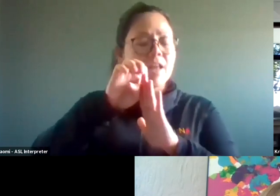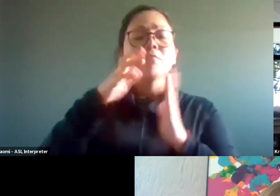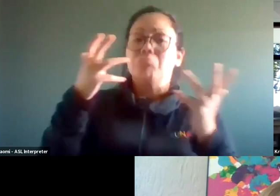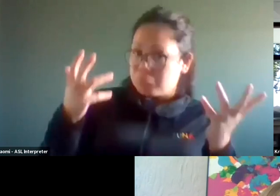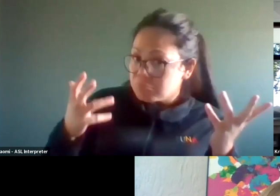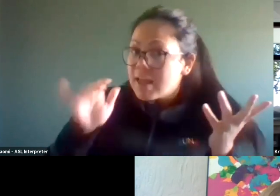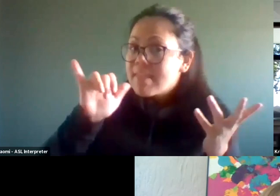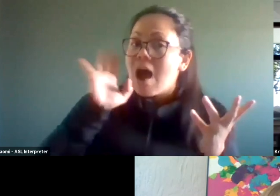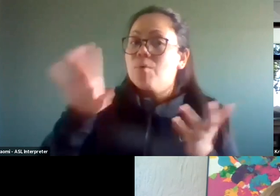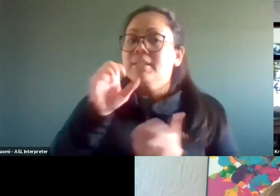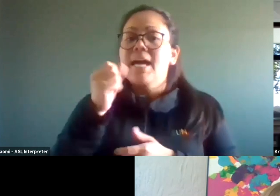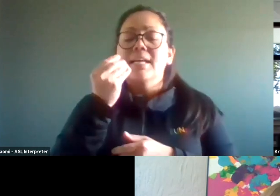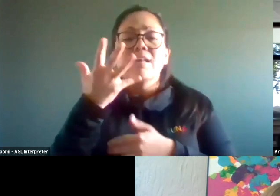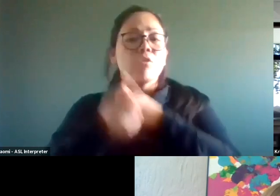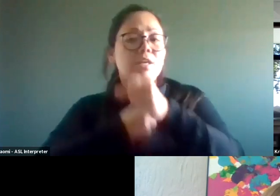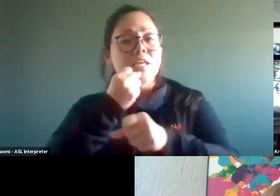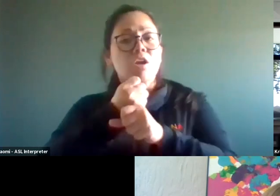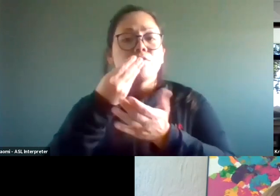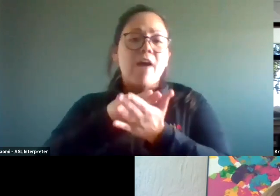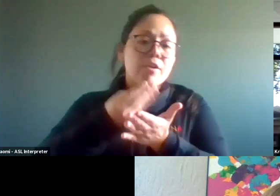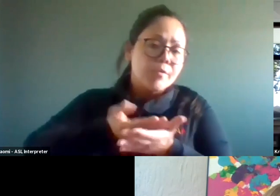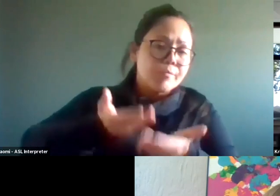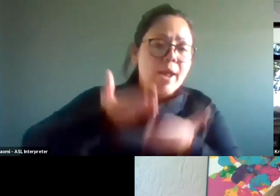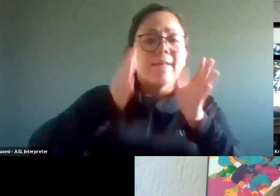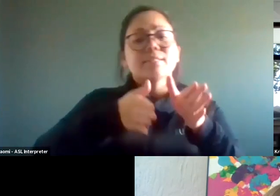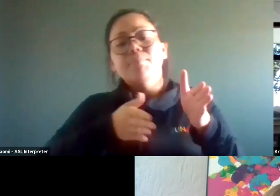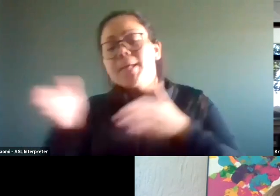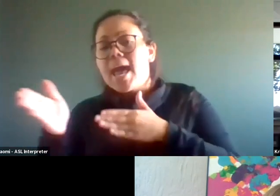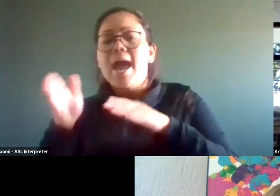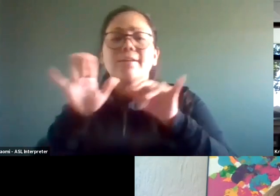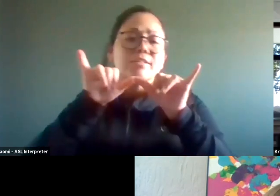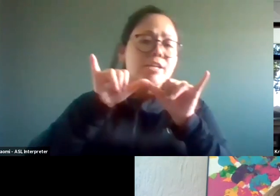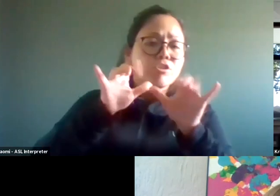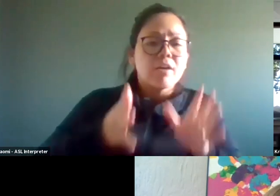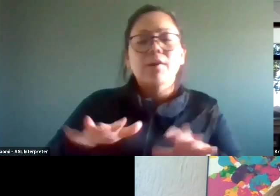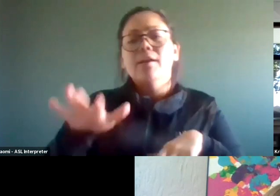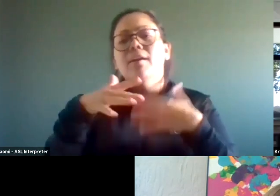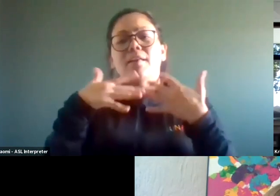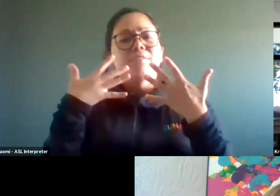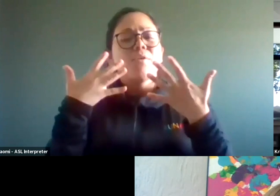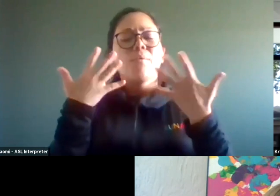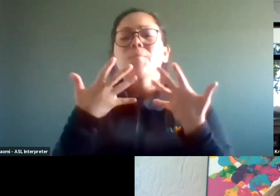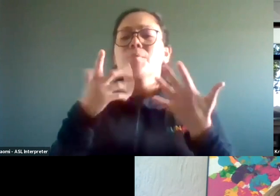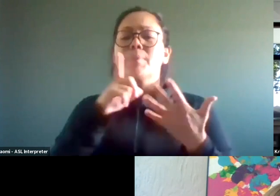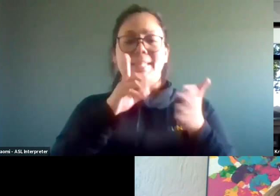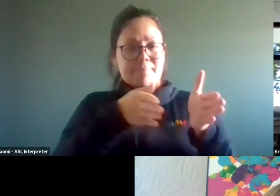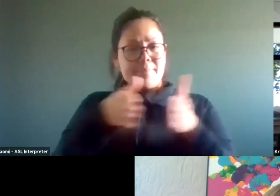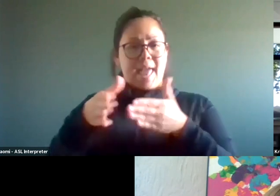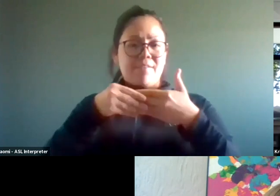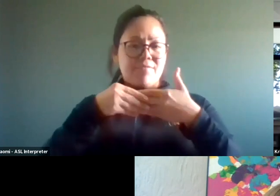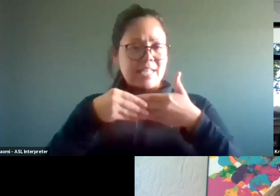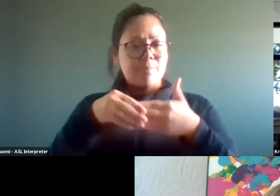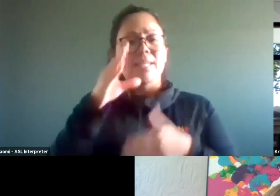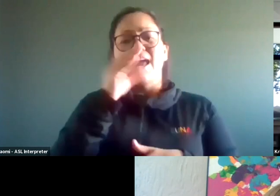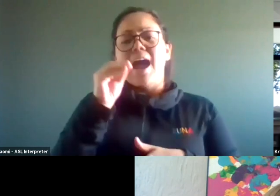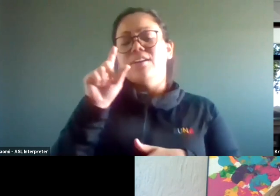you know, years to get the money to do it and the planning and to be in architecture. Um, you know, planning flexibility and